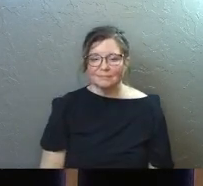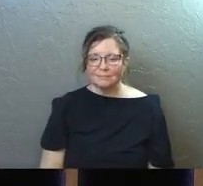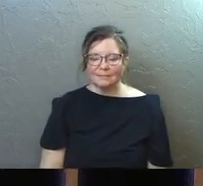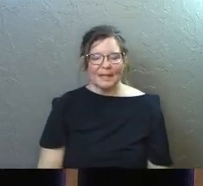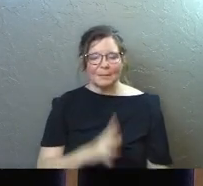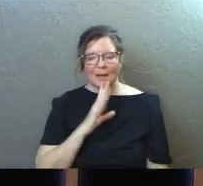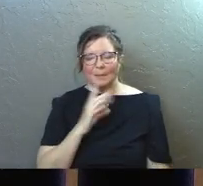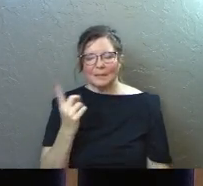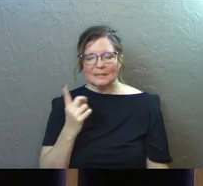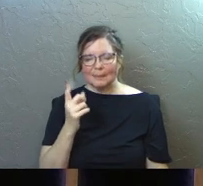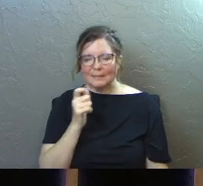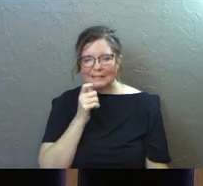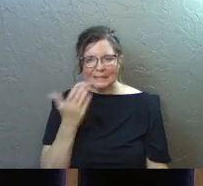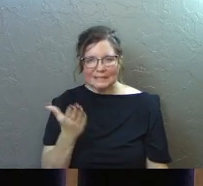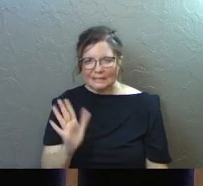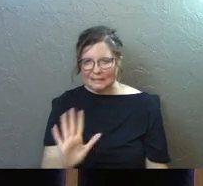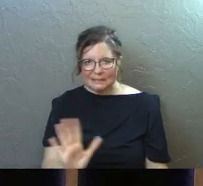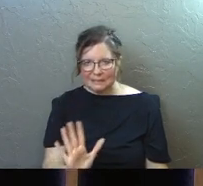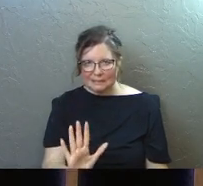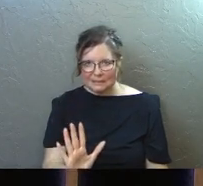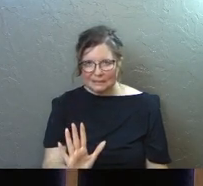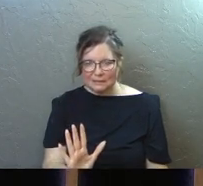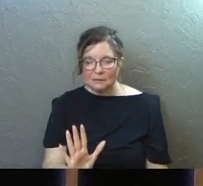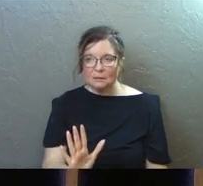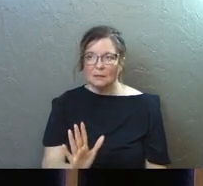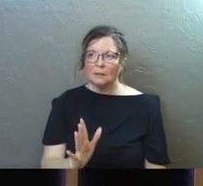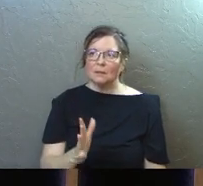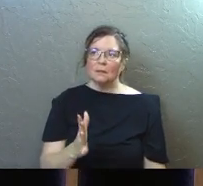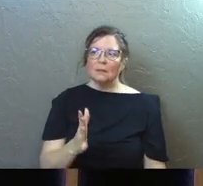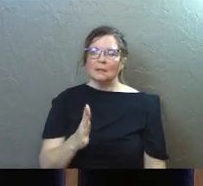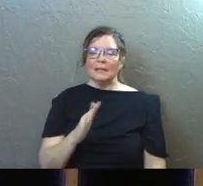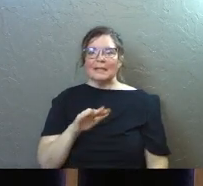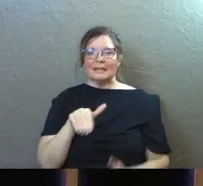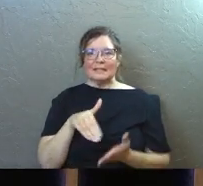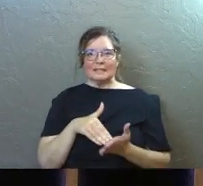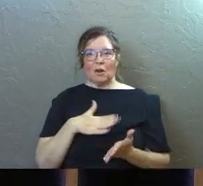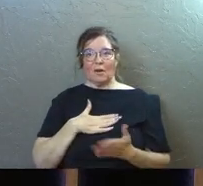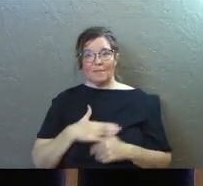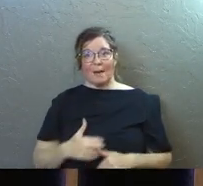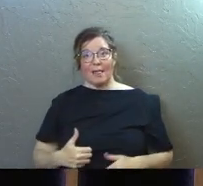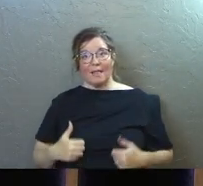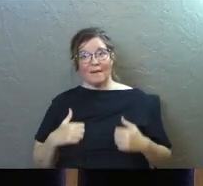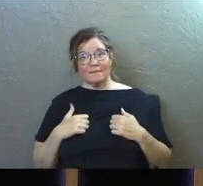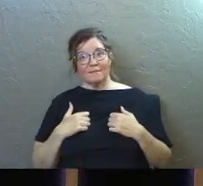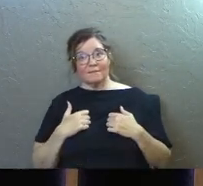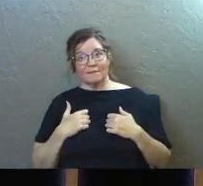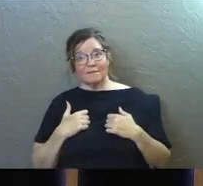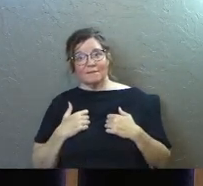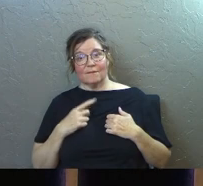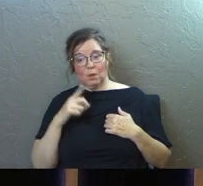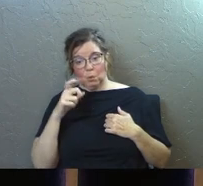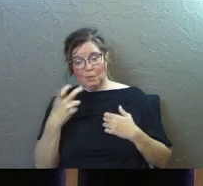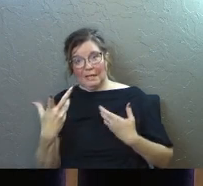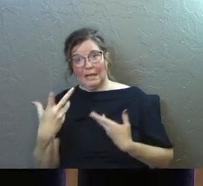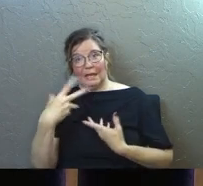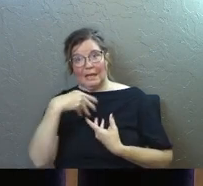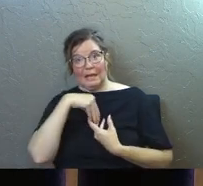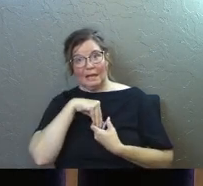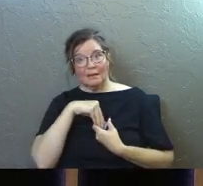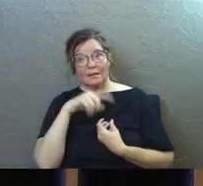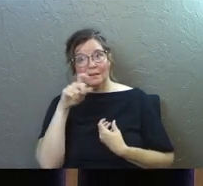I'm not talking about something that doesn't exist. It's the center of my life. And you need it.